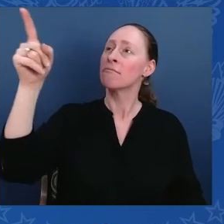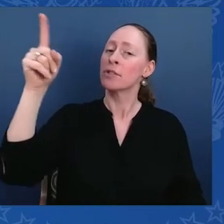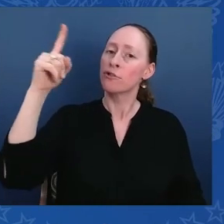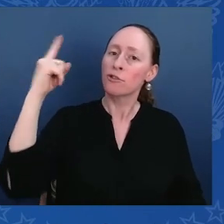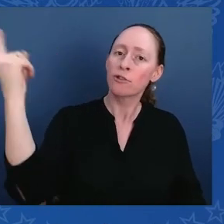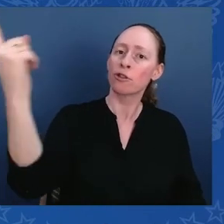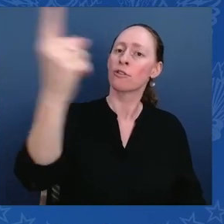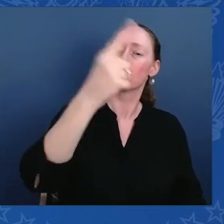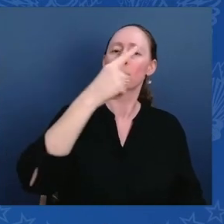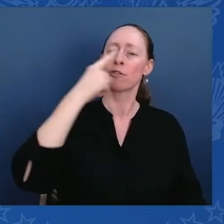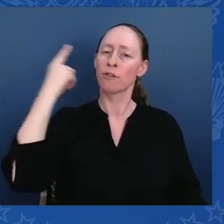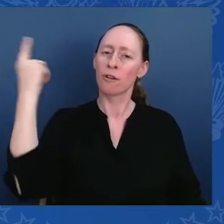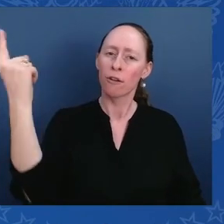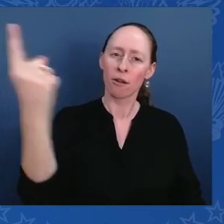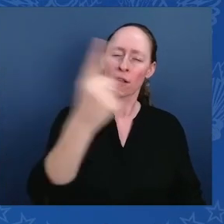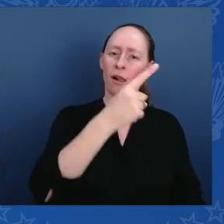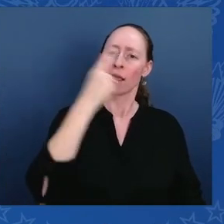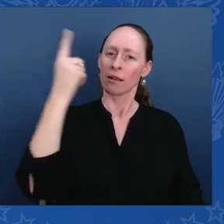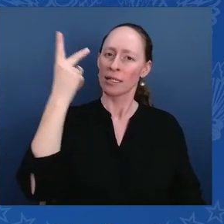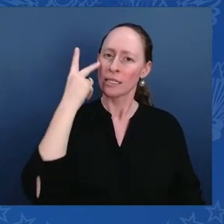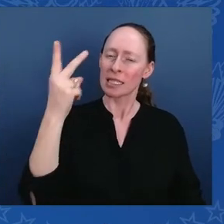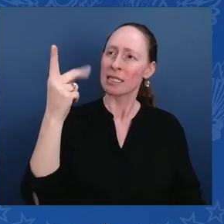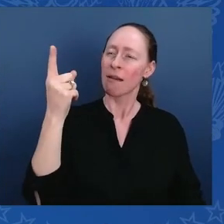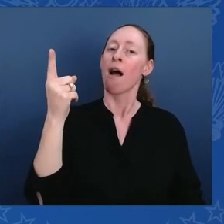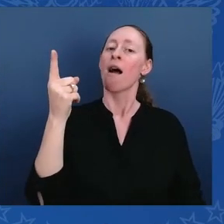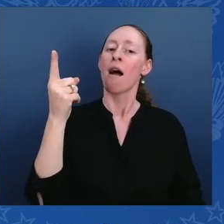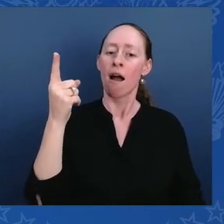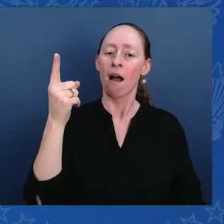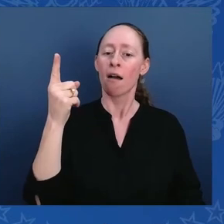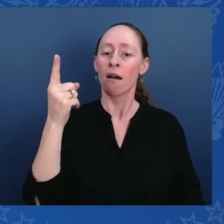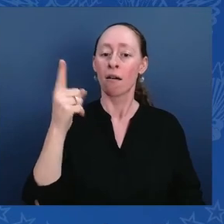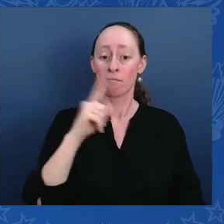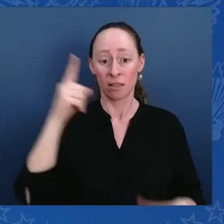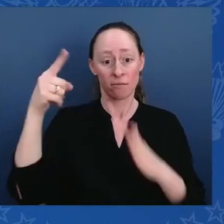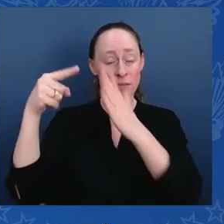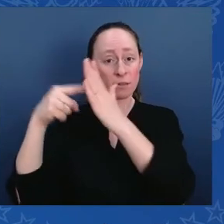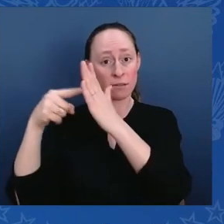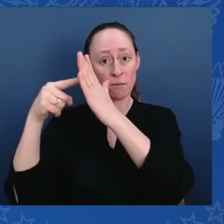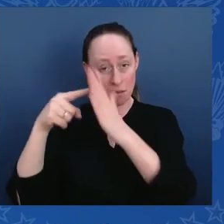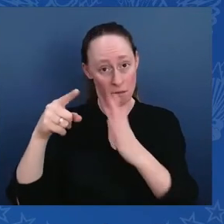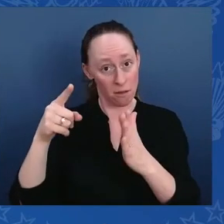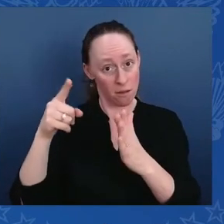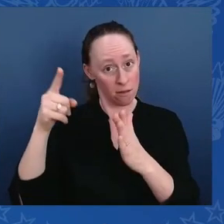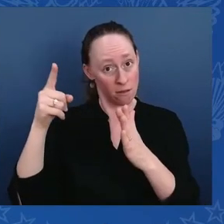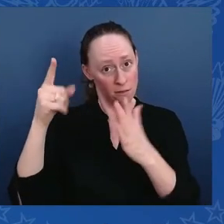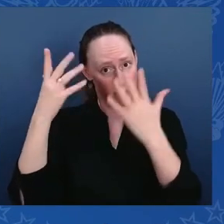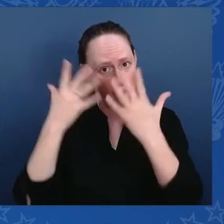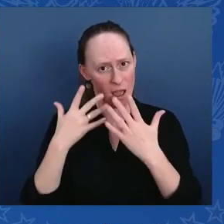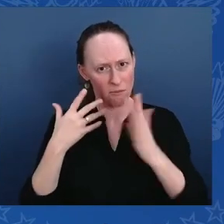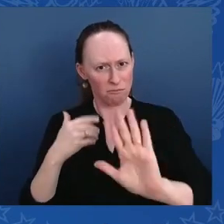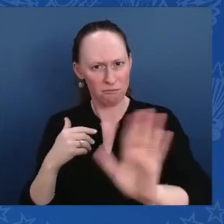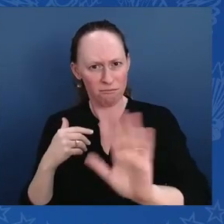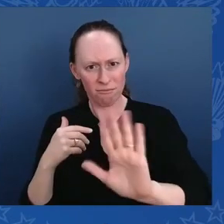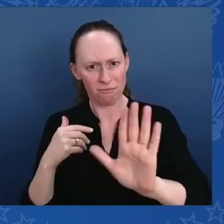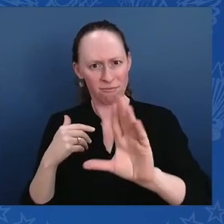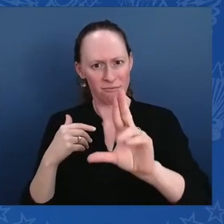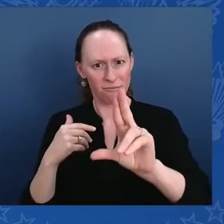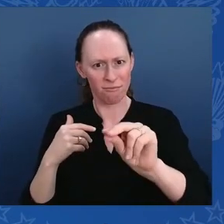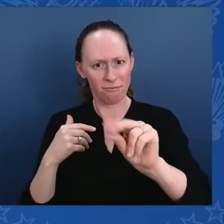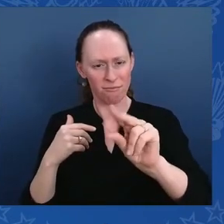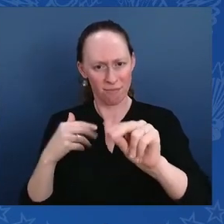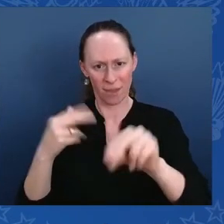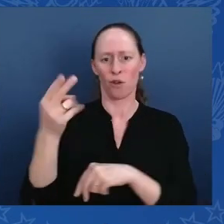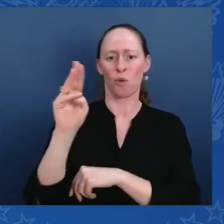to despair is not our task in the humanities, and it is not our task in the arts. We are here to explore the